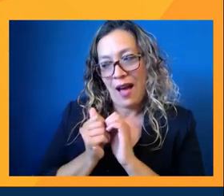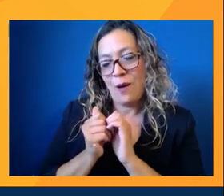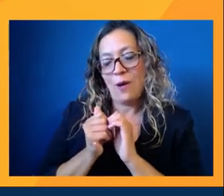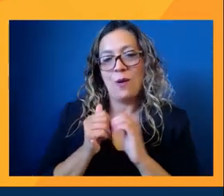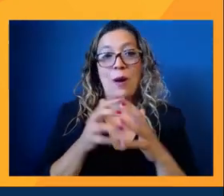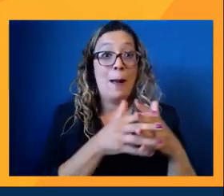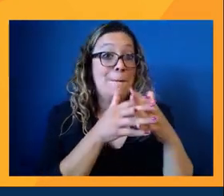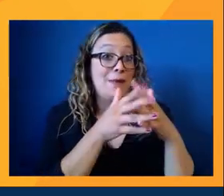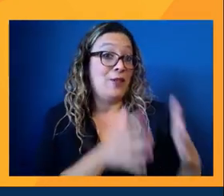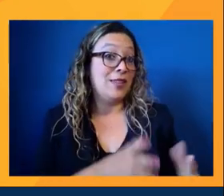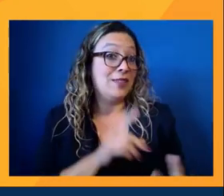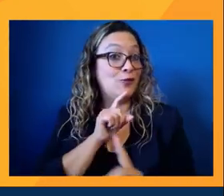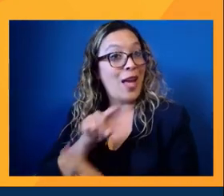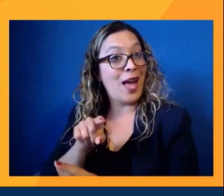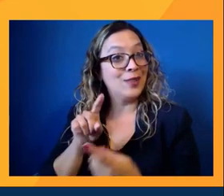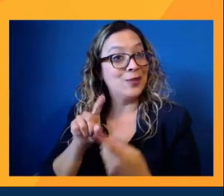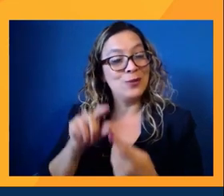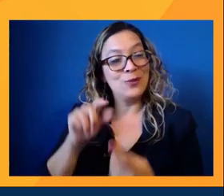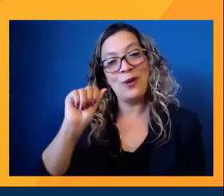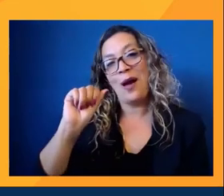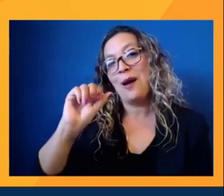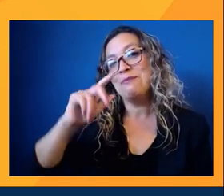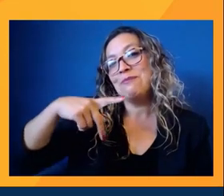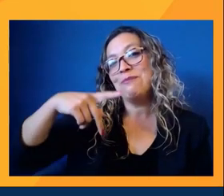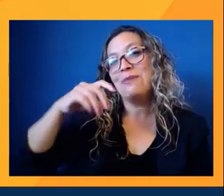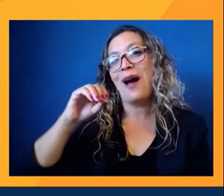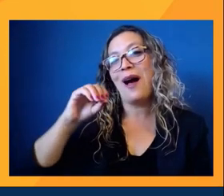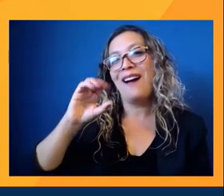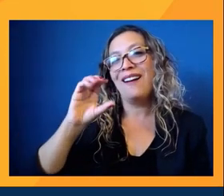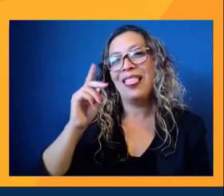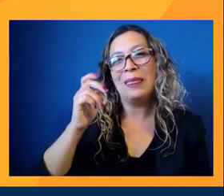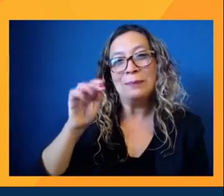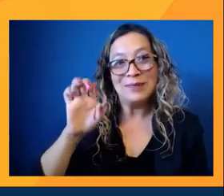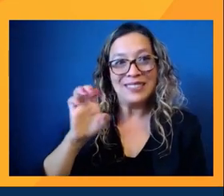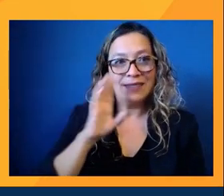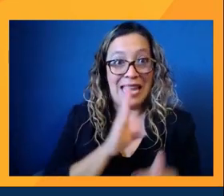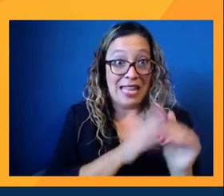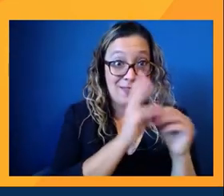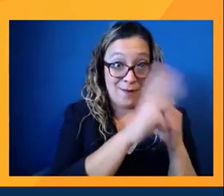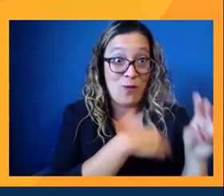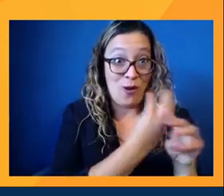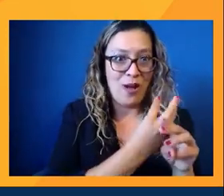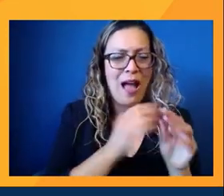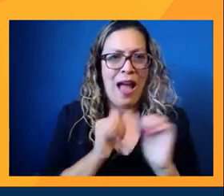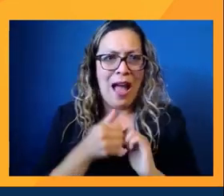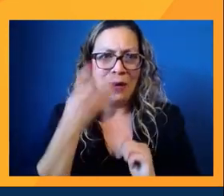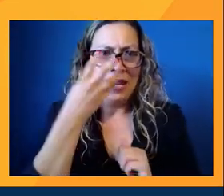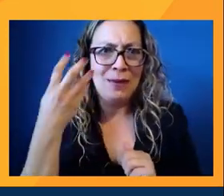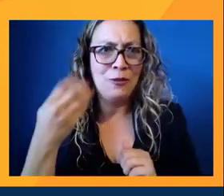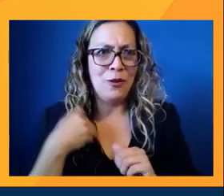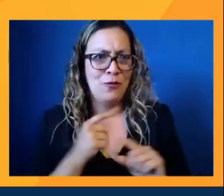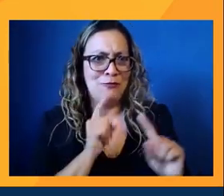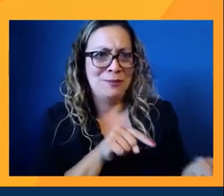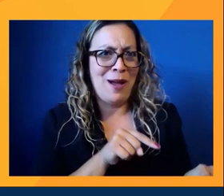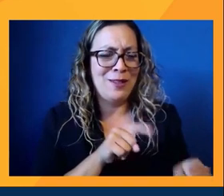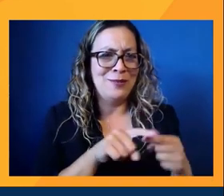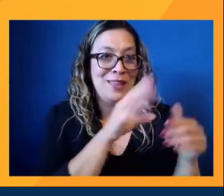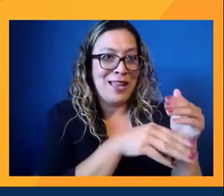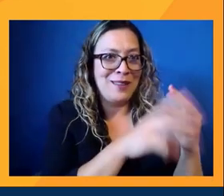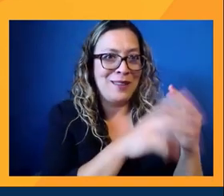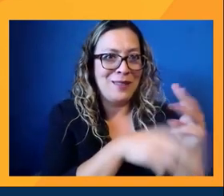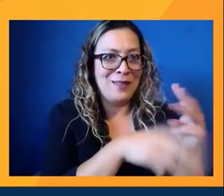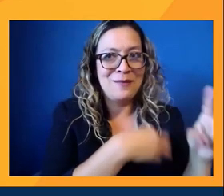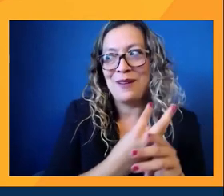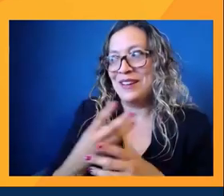react to the apocalypse is completely different from a Latino that will react to the apocalypse. We're living the same